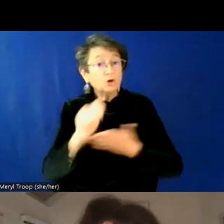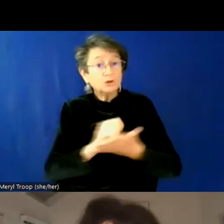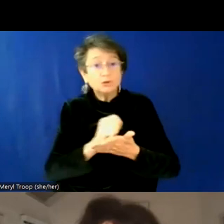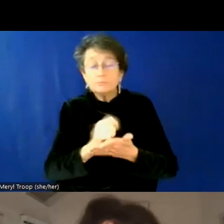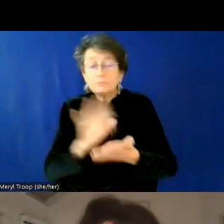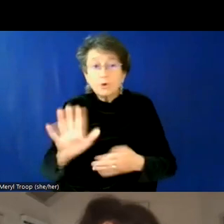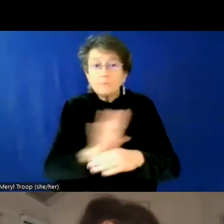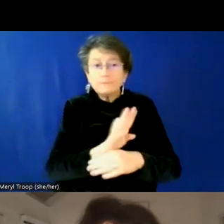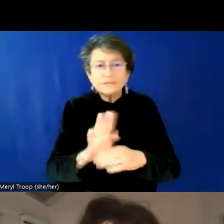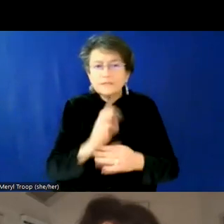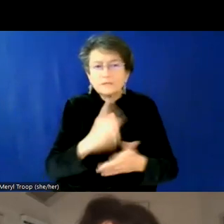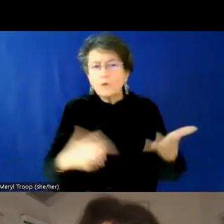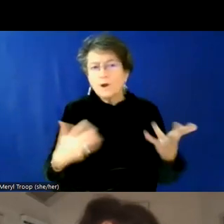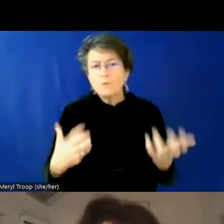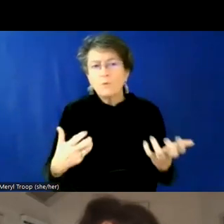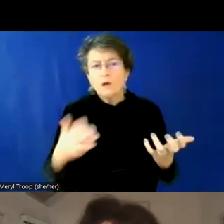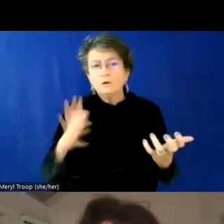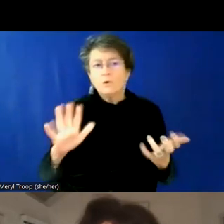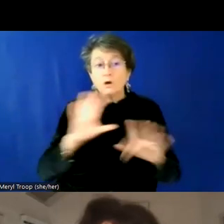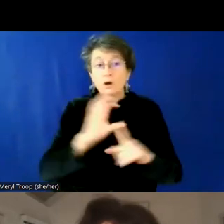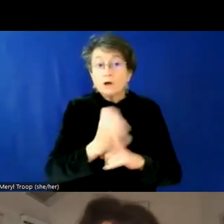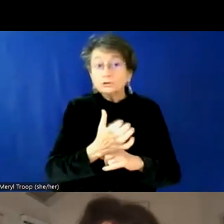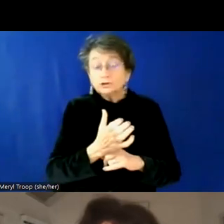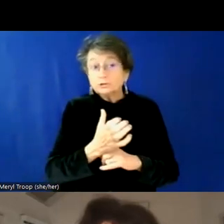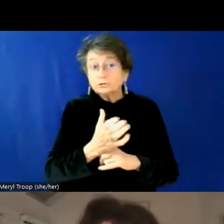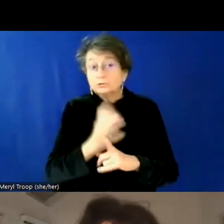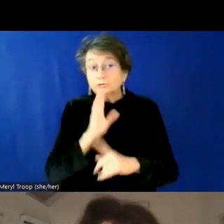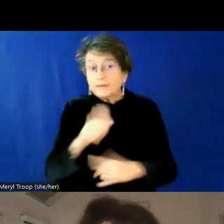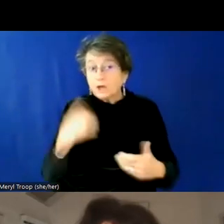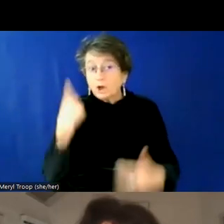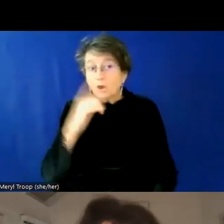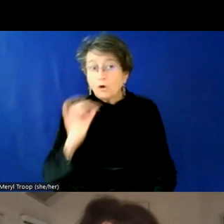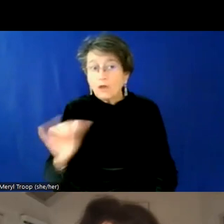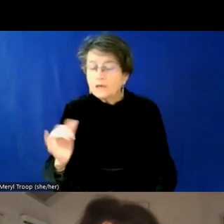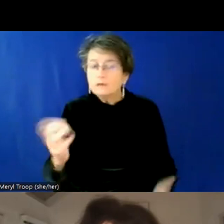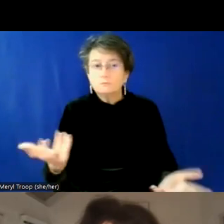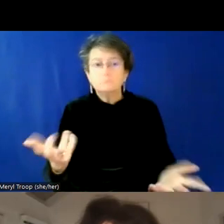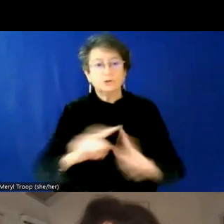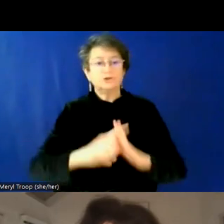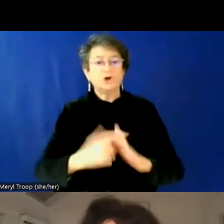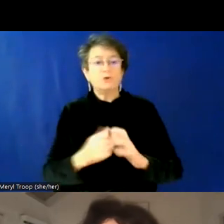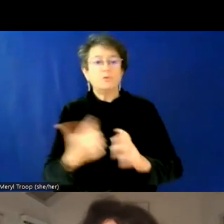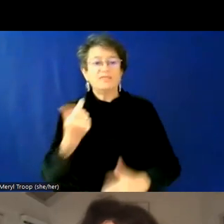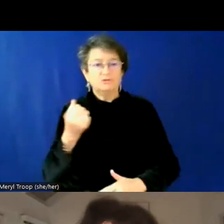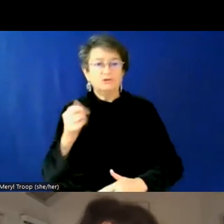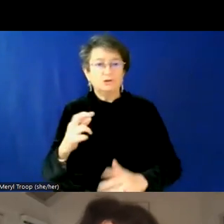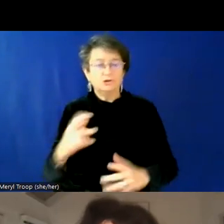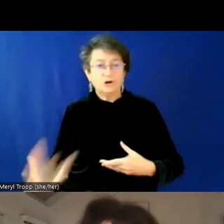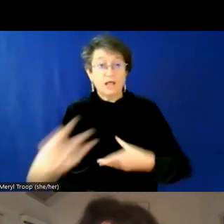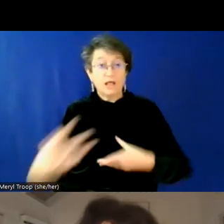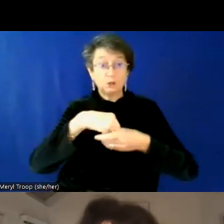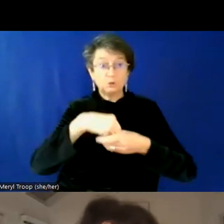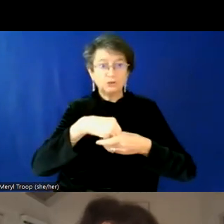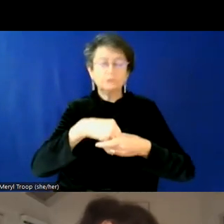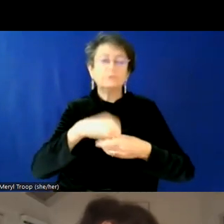be, what do you want the culture of your workplace to be, um, starting from a place of, of gender inclusion is just a